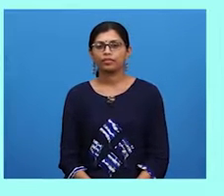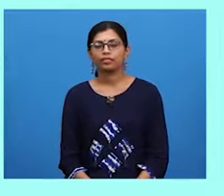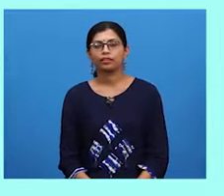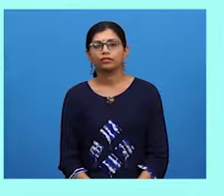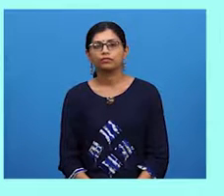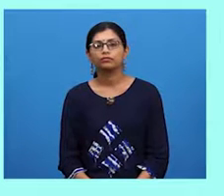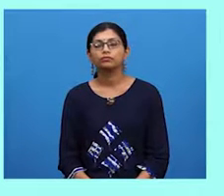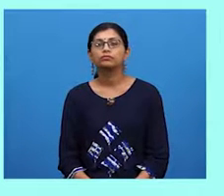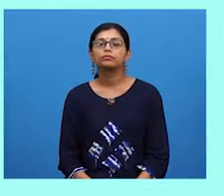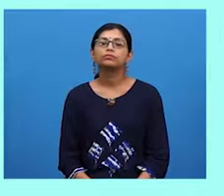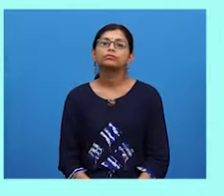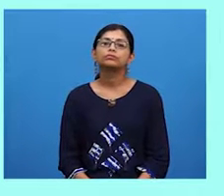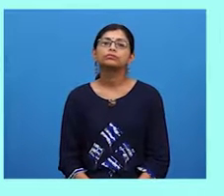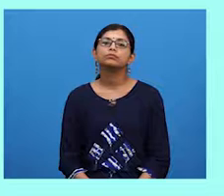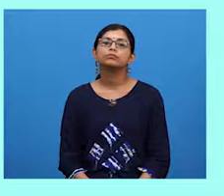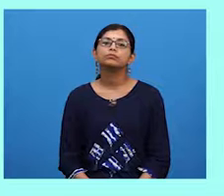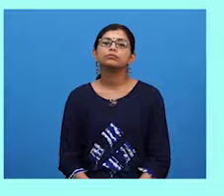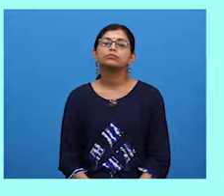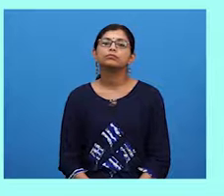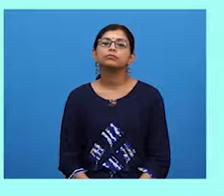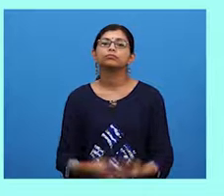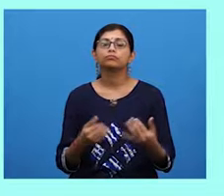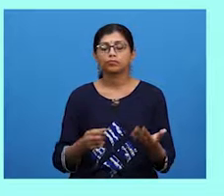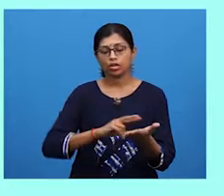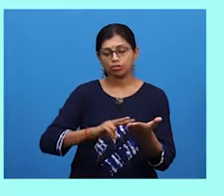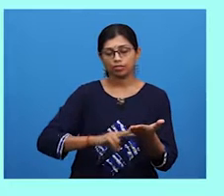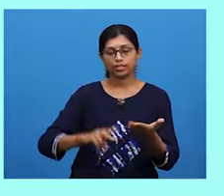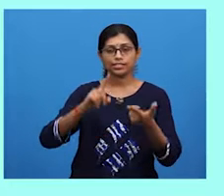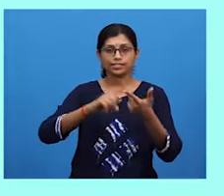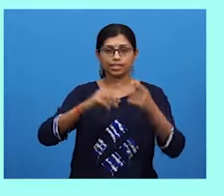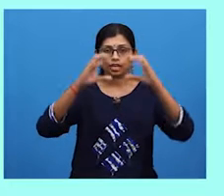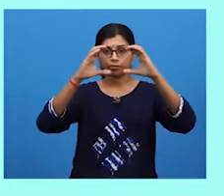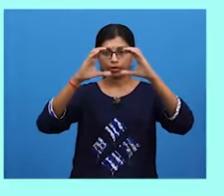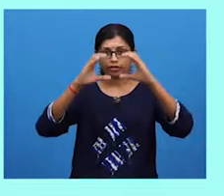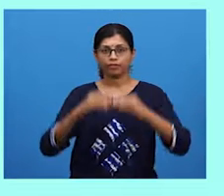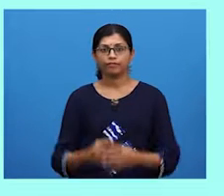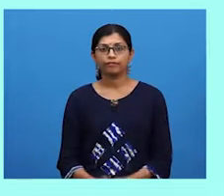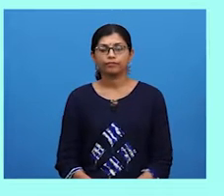Now, let's read the second paragraph together.